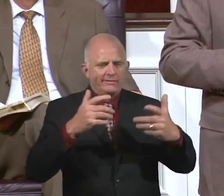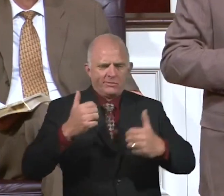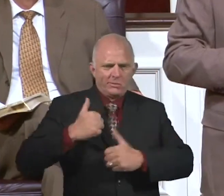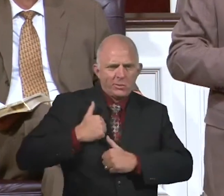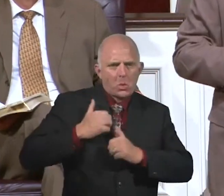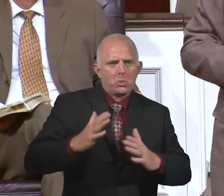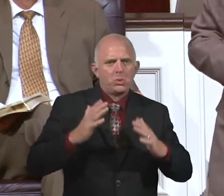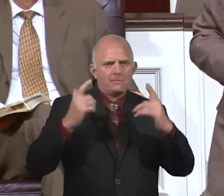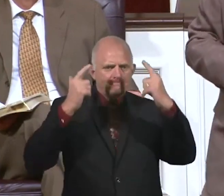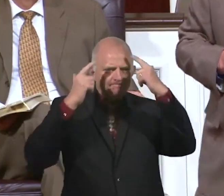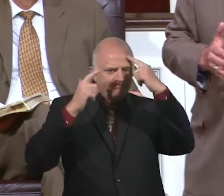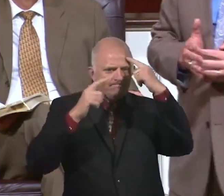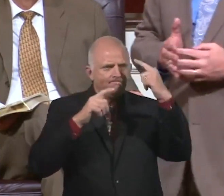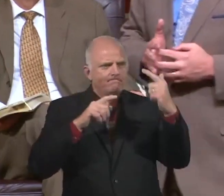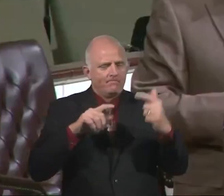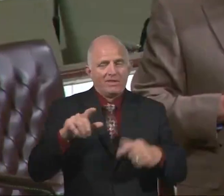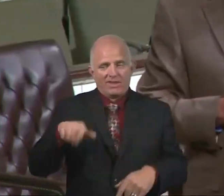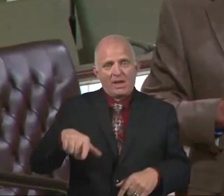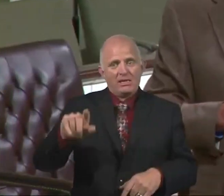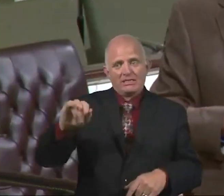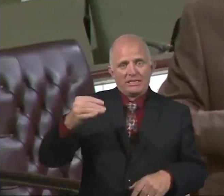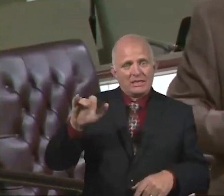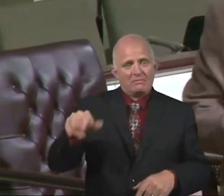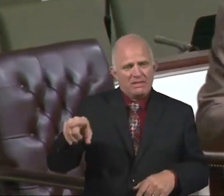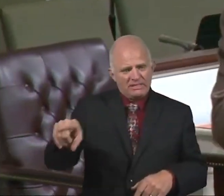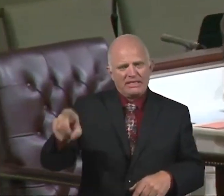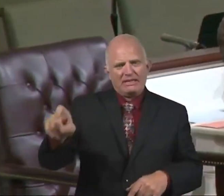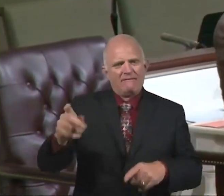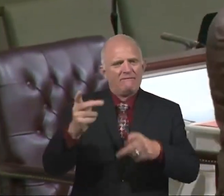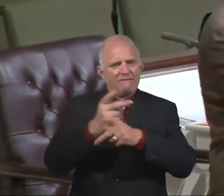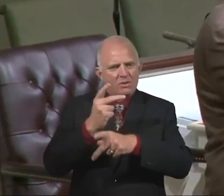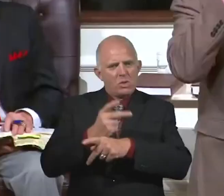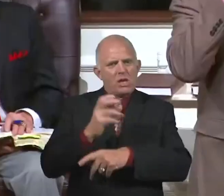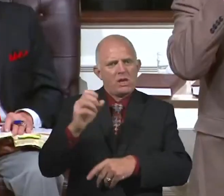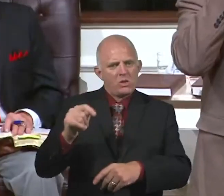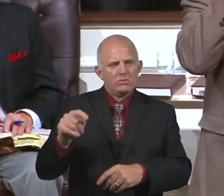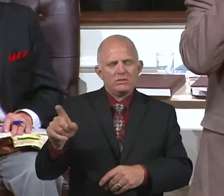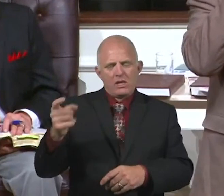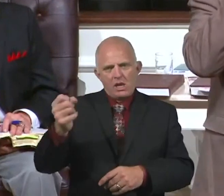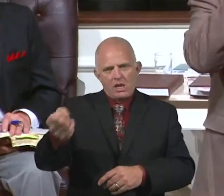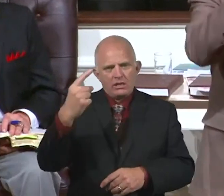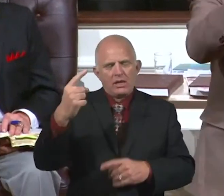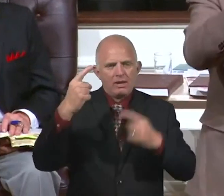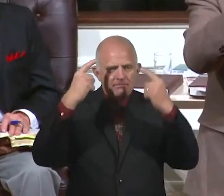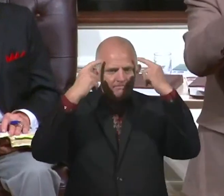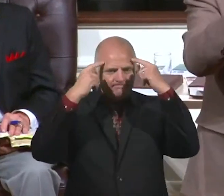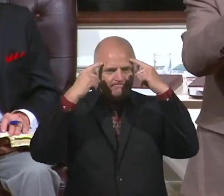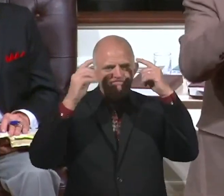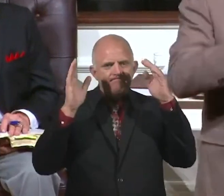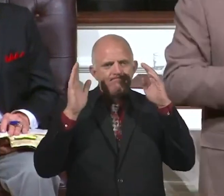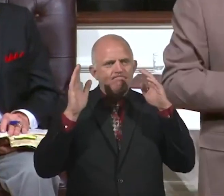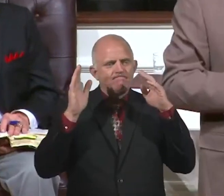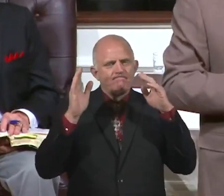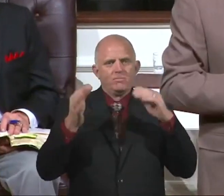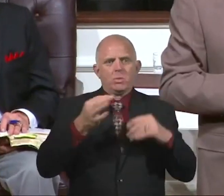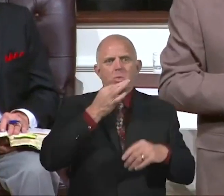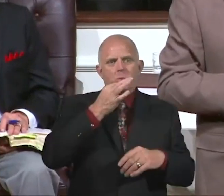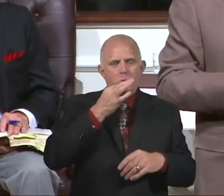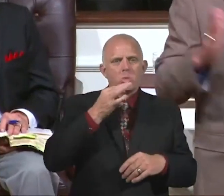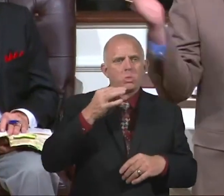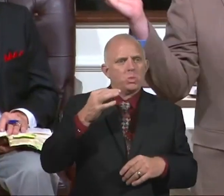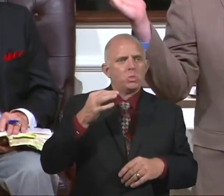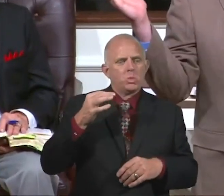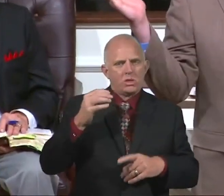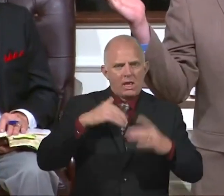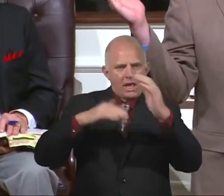He said, Timothy, you've got to figure this out. As I look through the lenses and look in the face of eternity, he says, I just want to